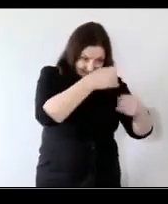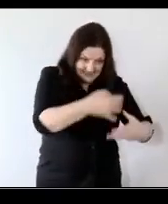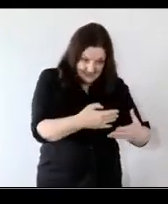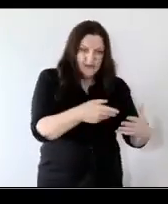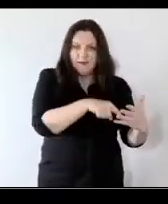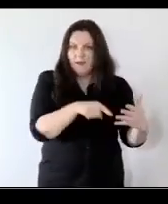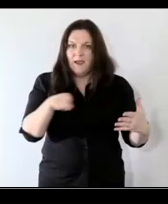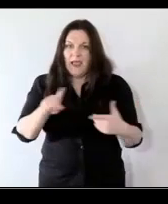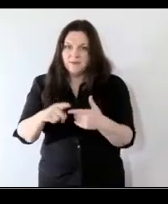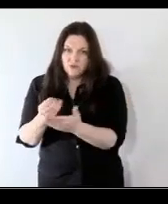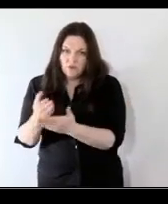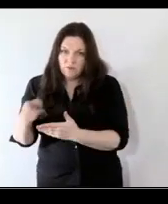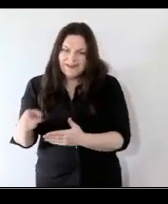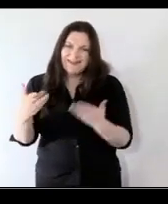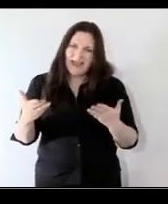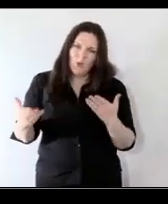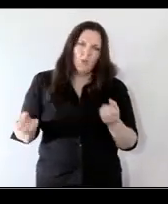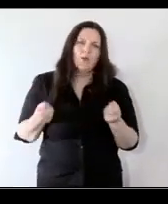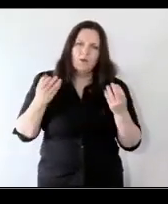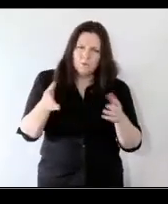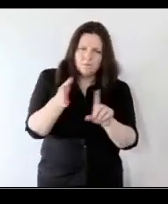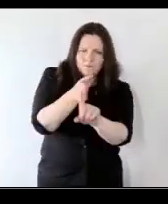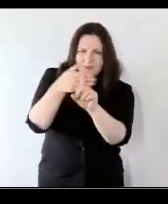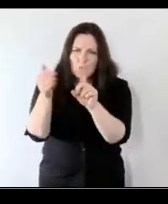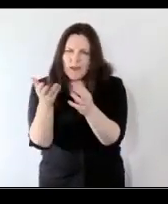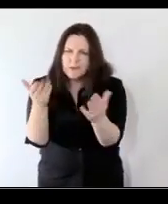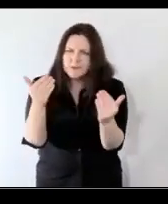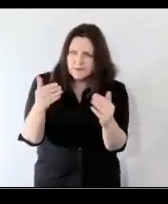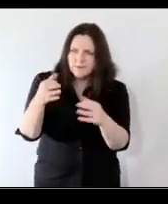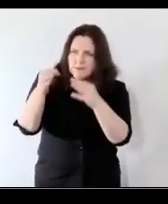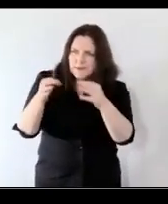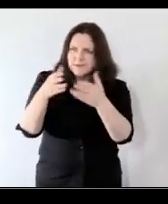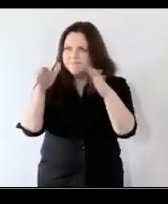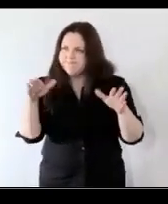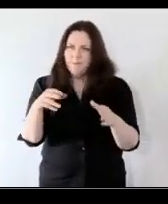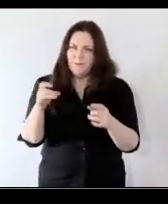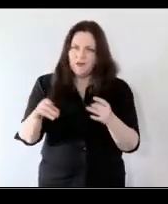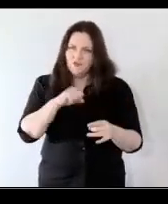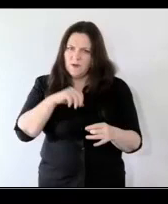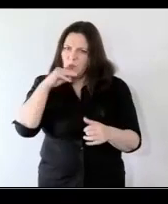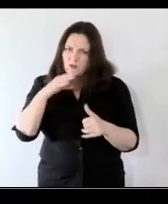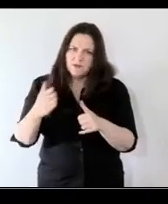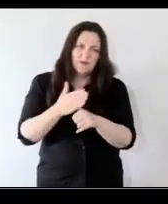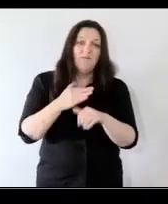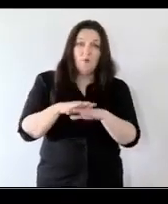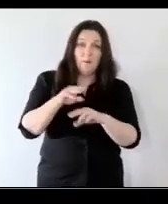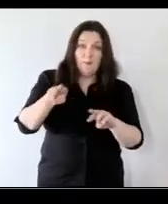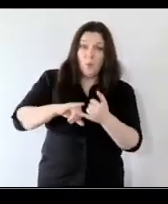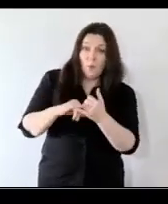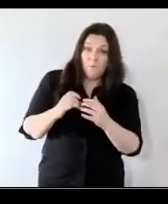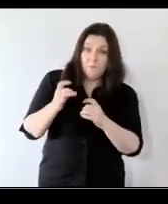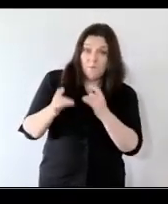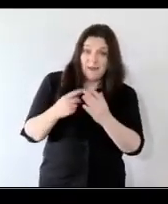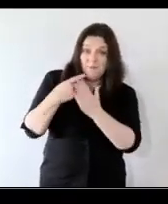really you amplify the why that's how you persuade and make this a key priority issue particularly for policy makers and the transformative